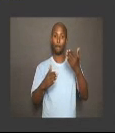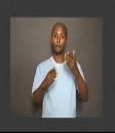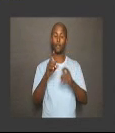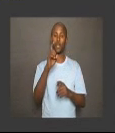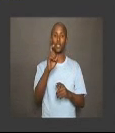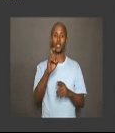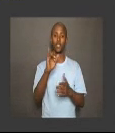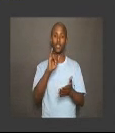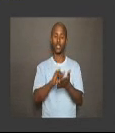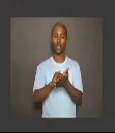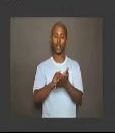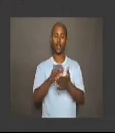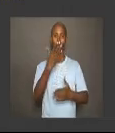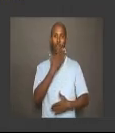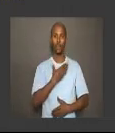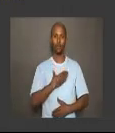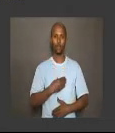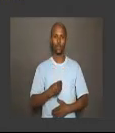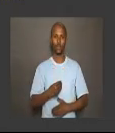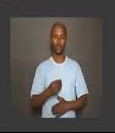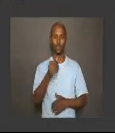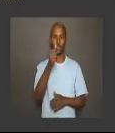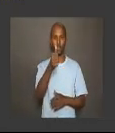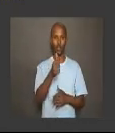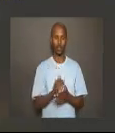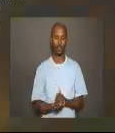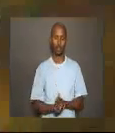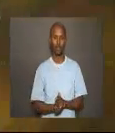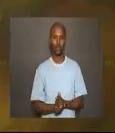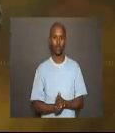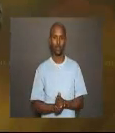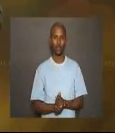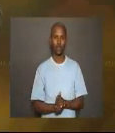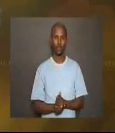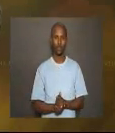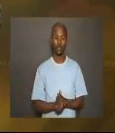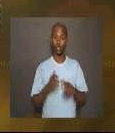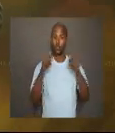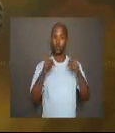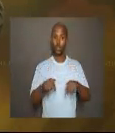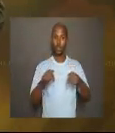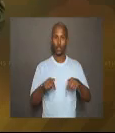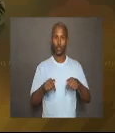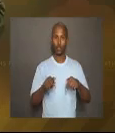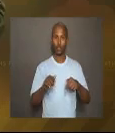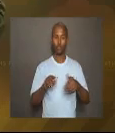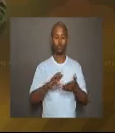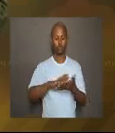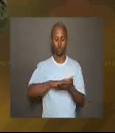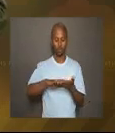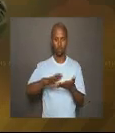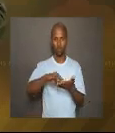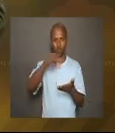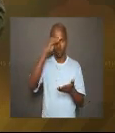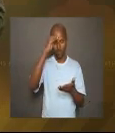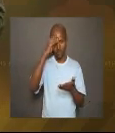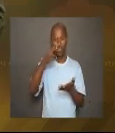that are elements of A. A. Today, we will study the